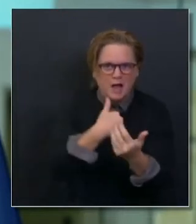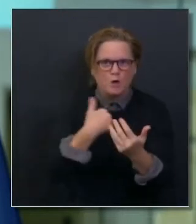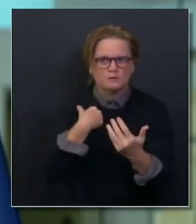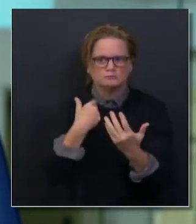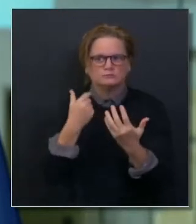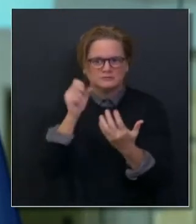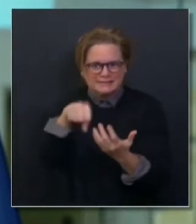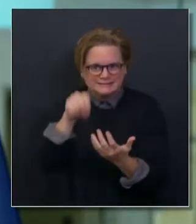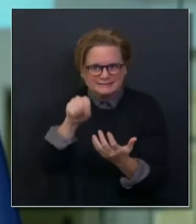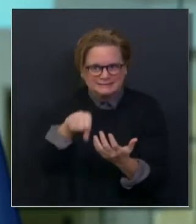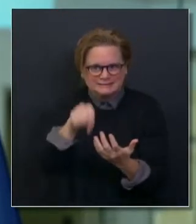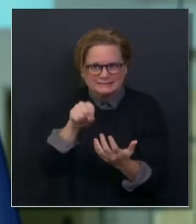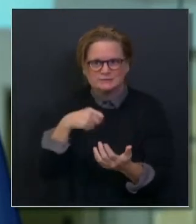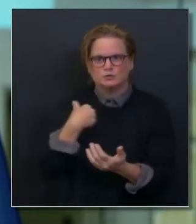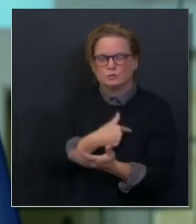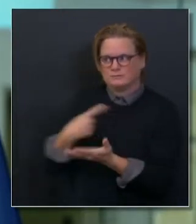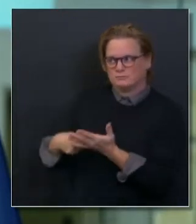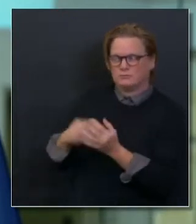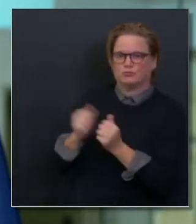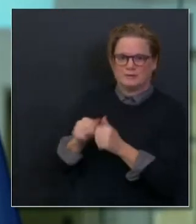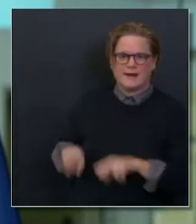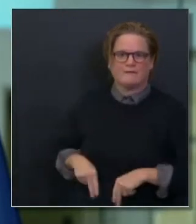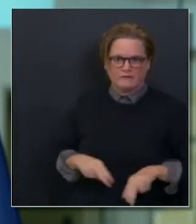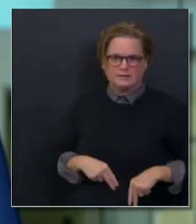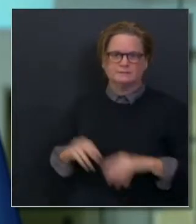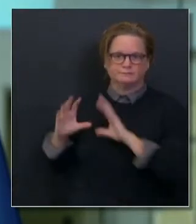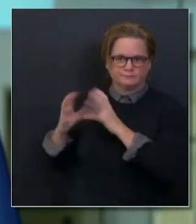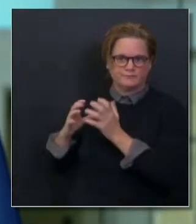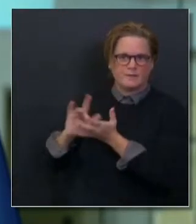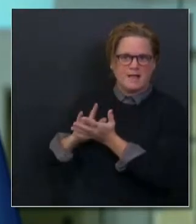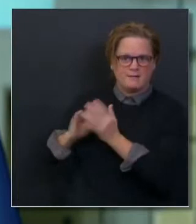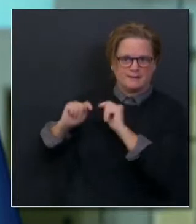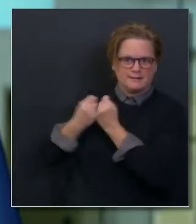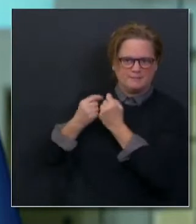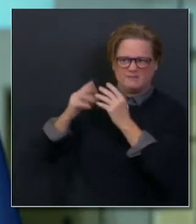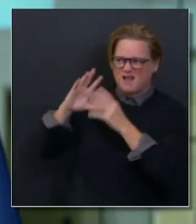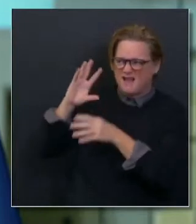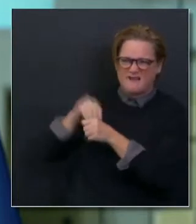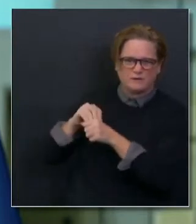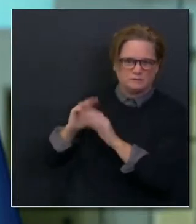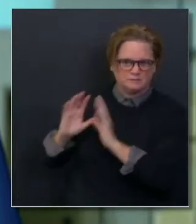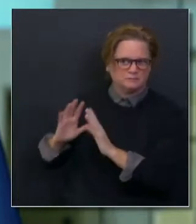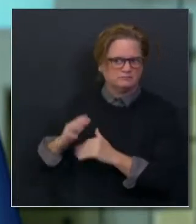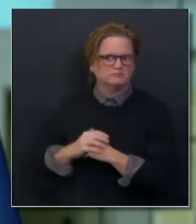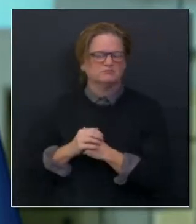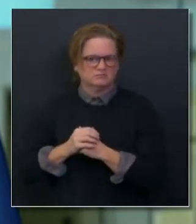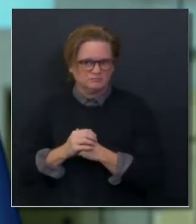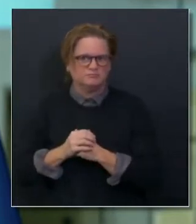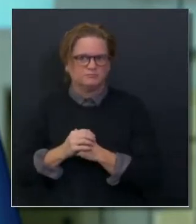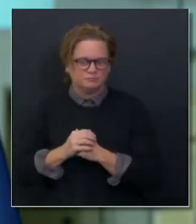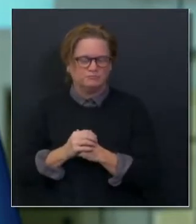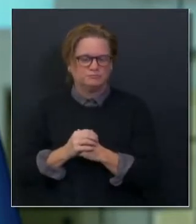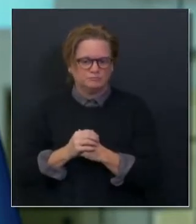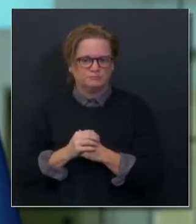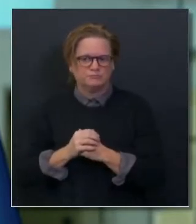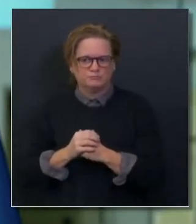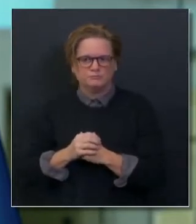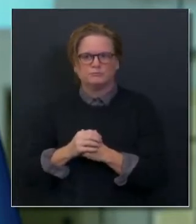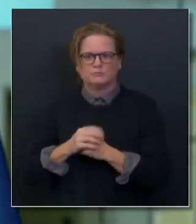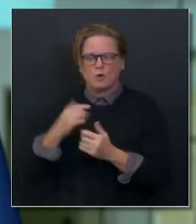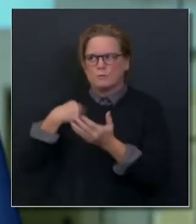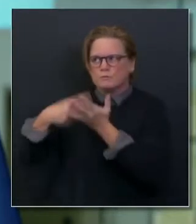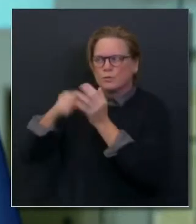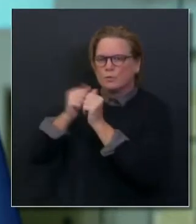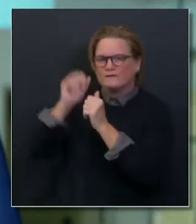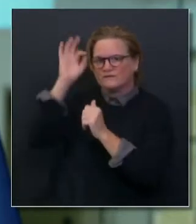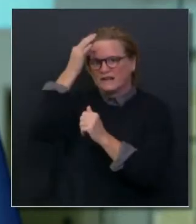space. But no, again, formal request has gone in the administration. The request currently is for these 10 teams of 20,